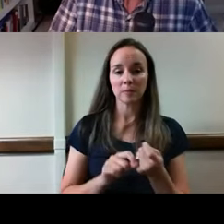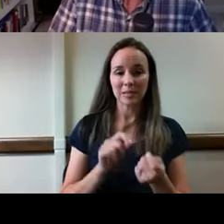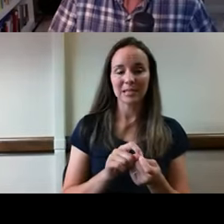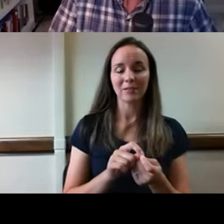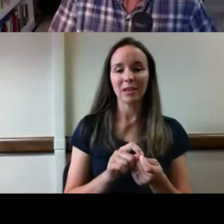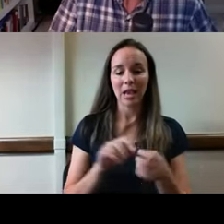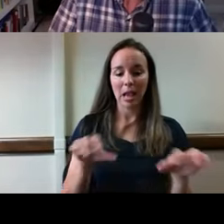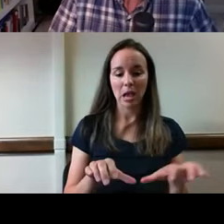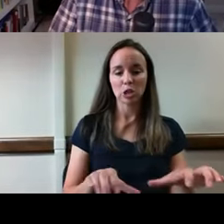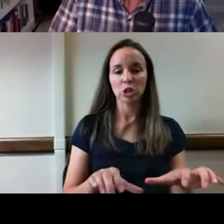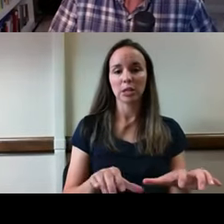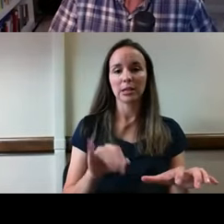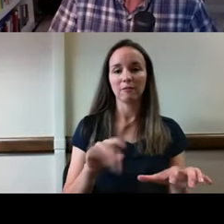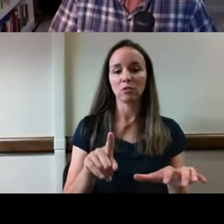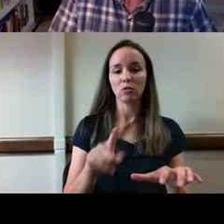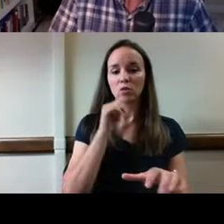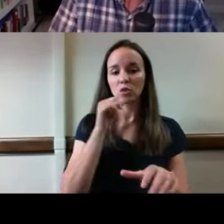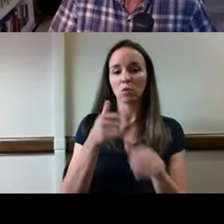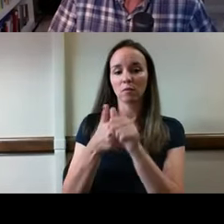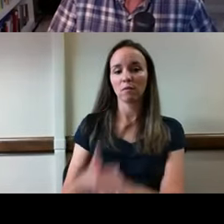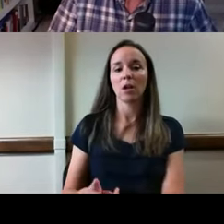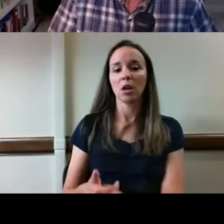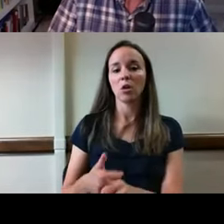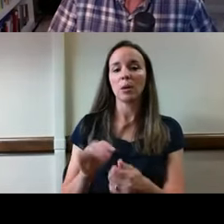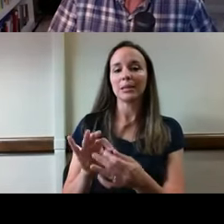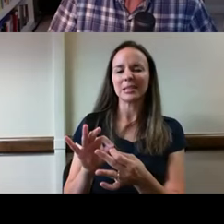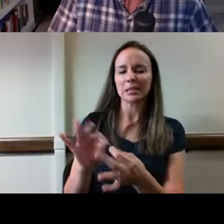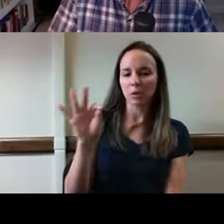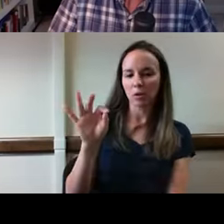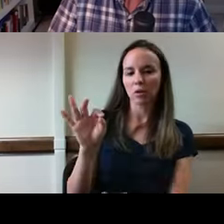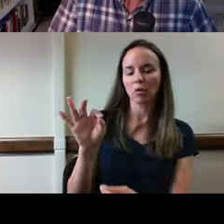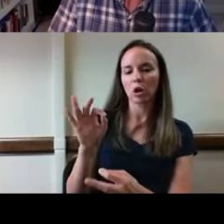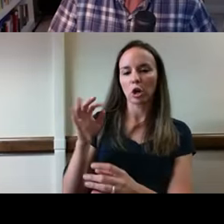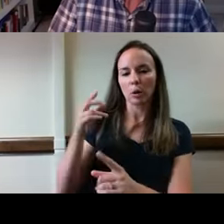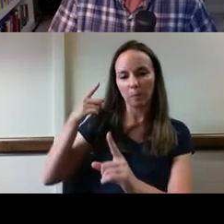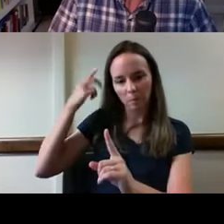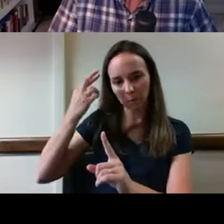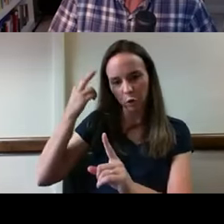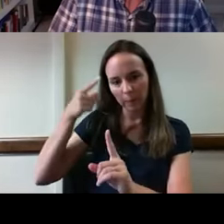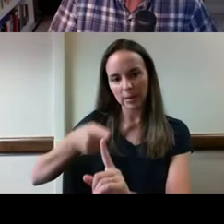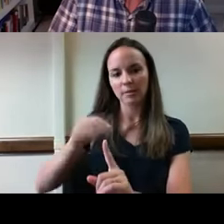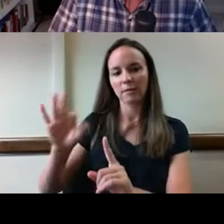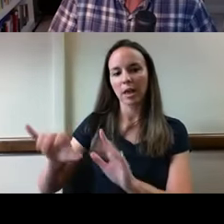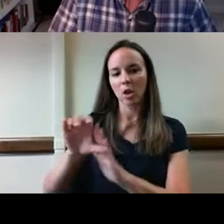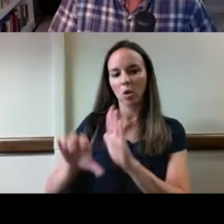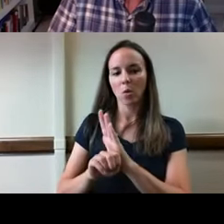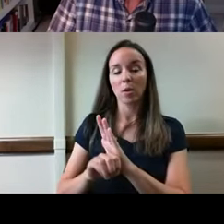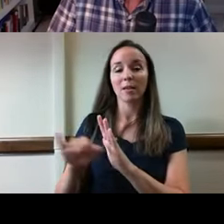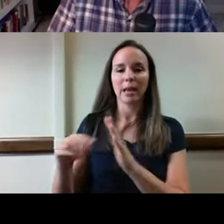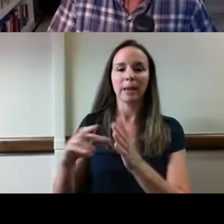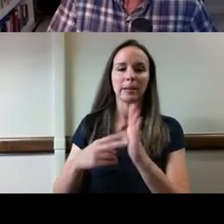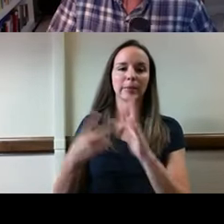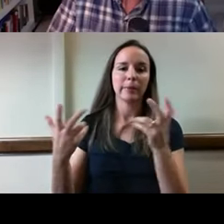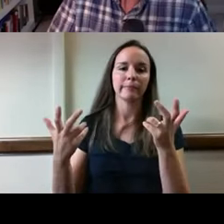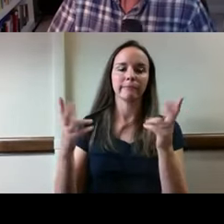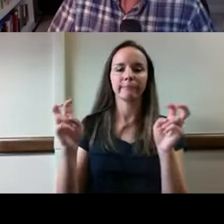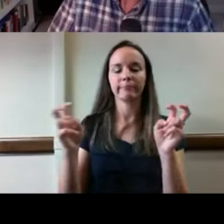violation of the spirit and purpose of the code. And that violation may be considered unethical. The